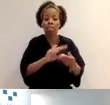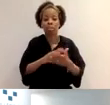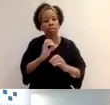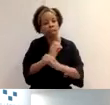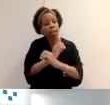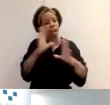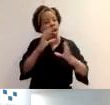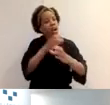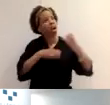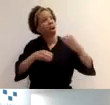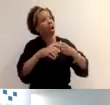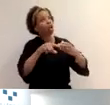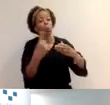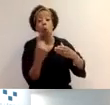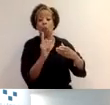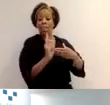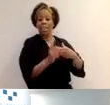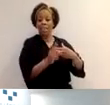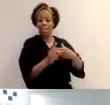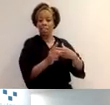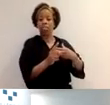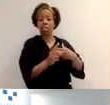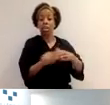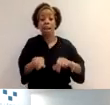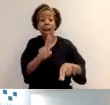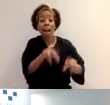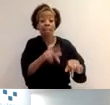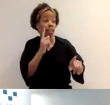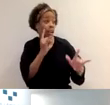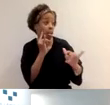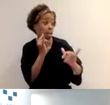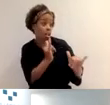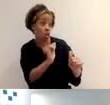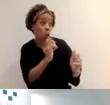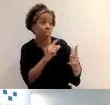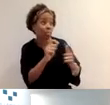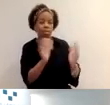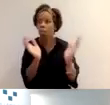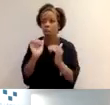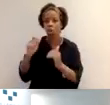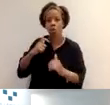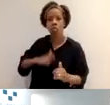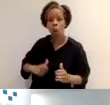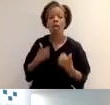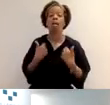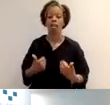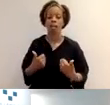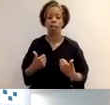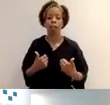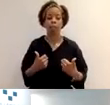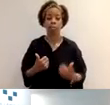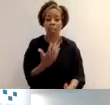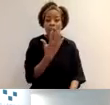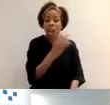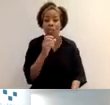of who you are and what you do. And it allows them to then be able to assess your CPD and your profile. 500 words is just